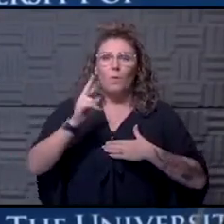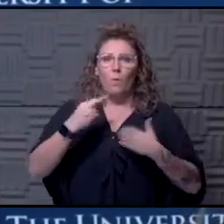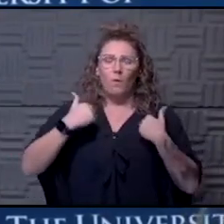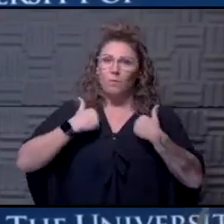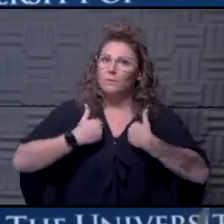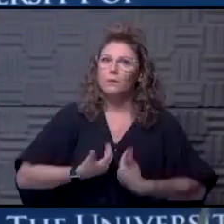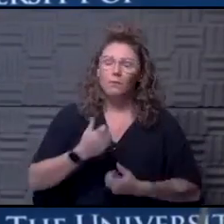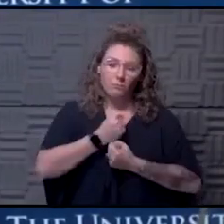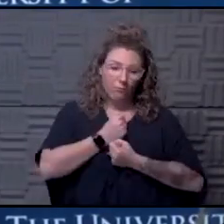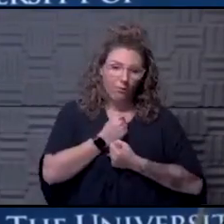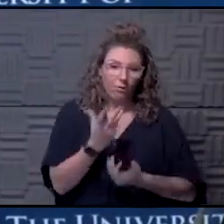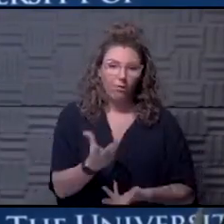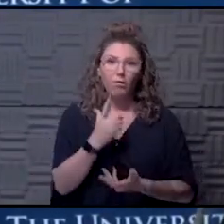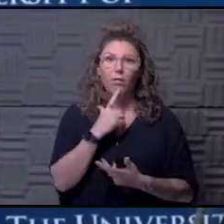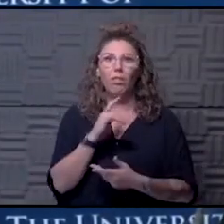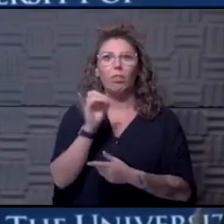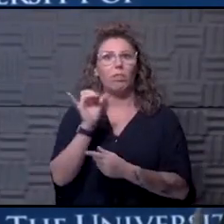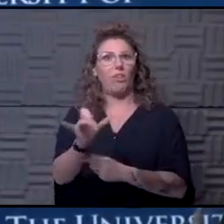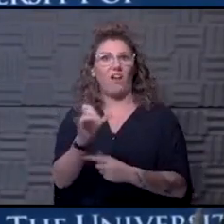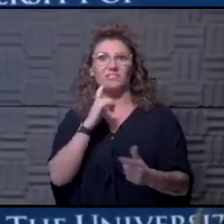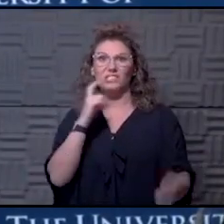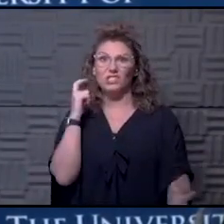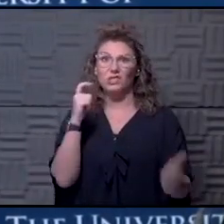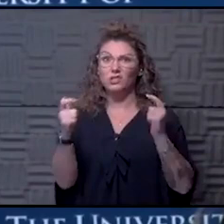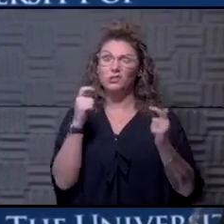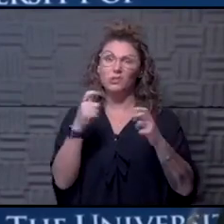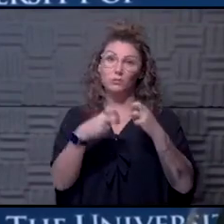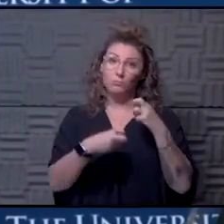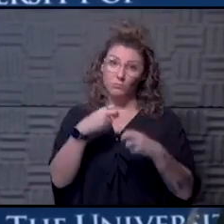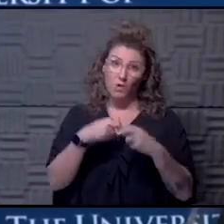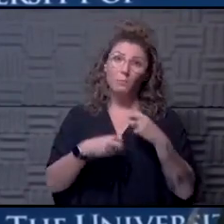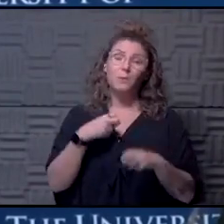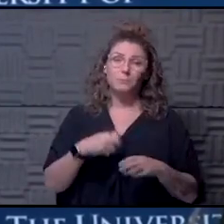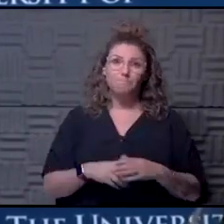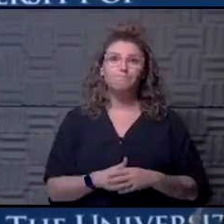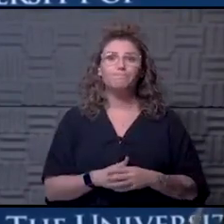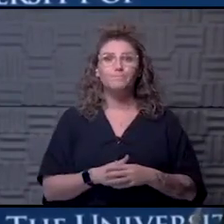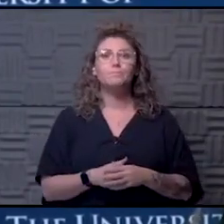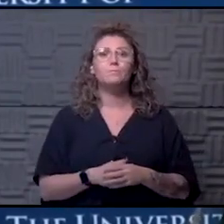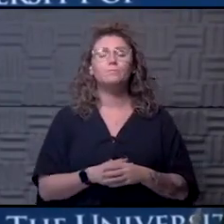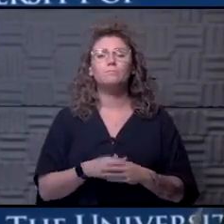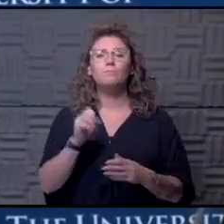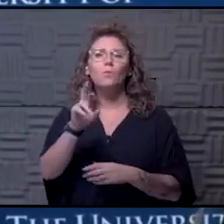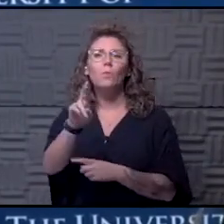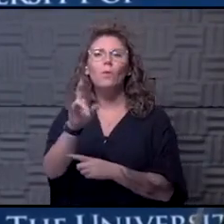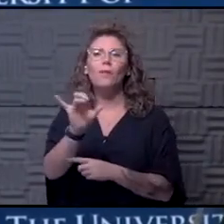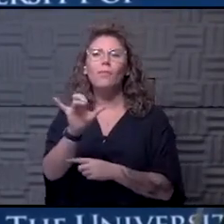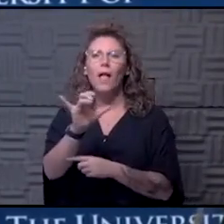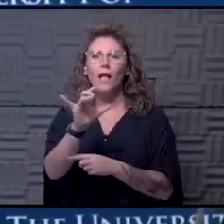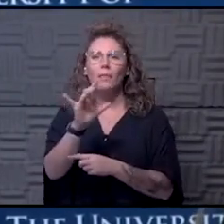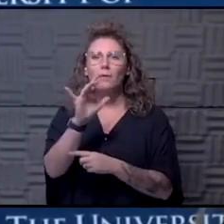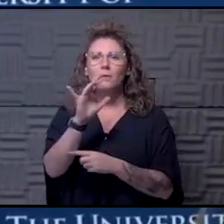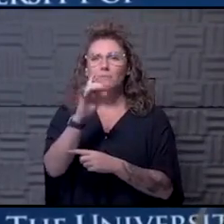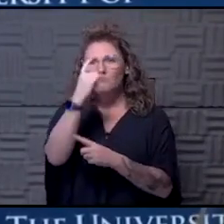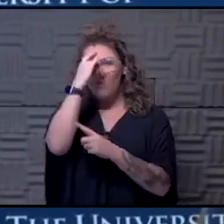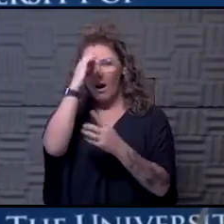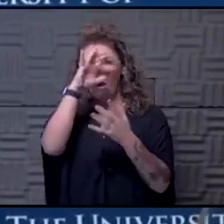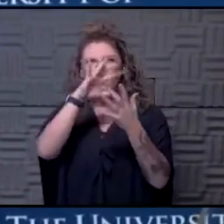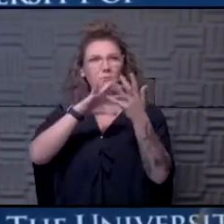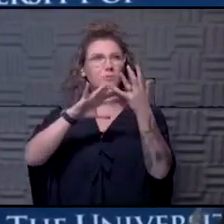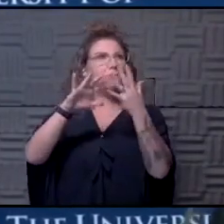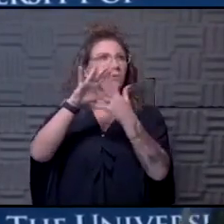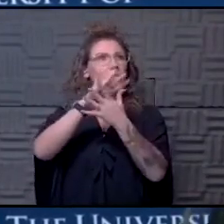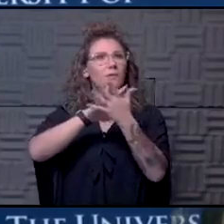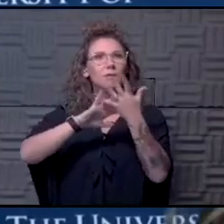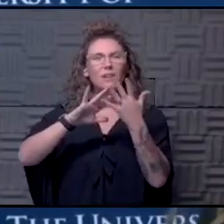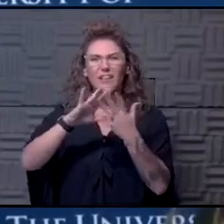is, is a, as a big, seems to be one of the biggest problems, um, or kind of that brain fog where they just don't feel like their